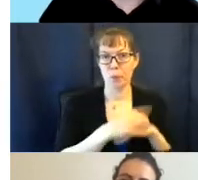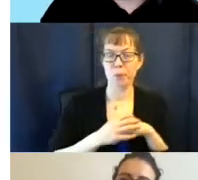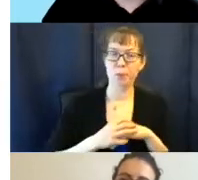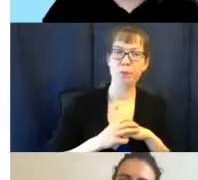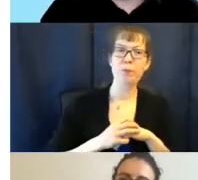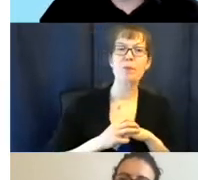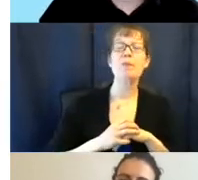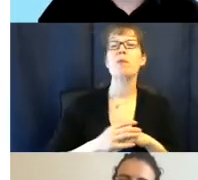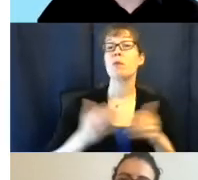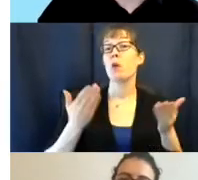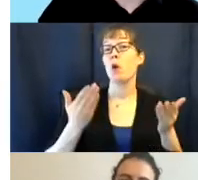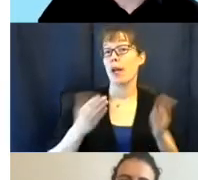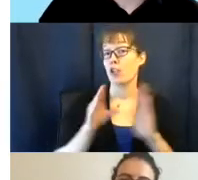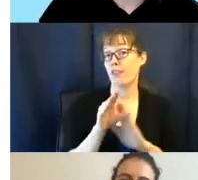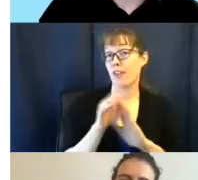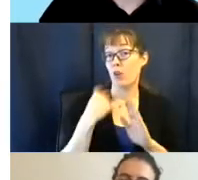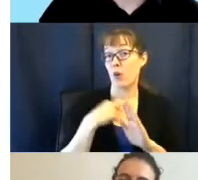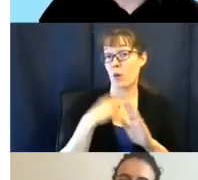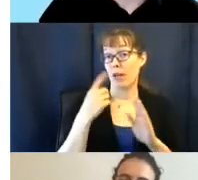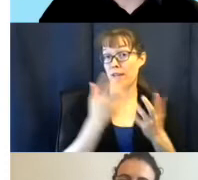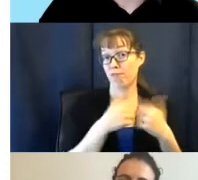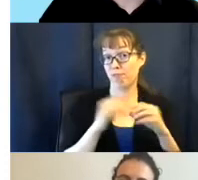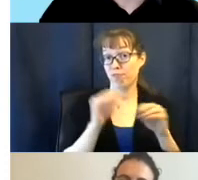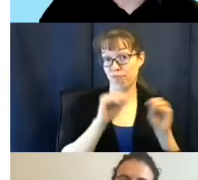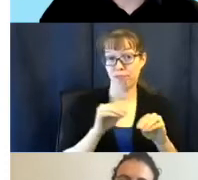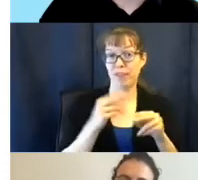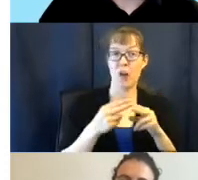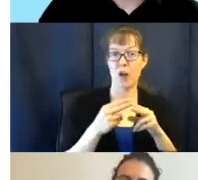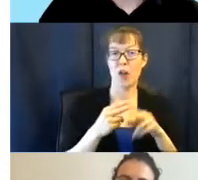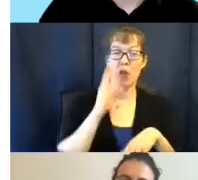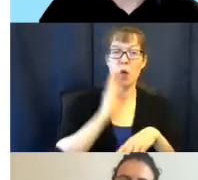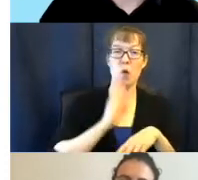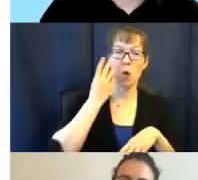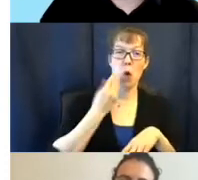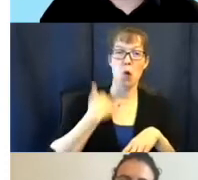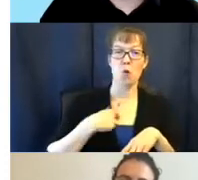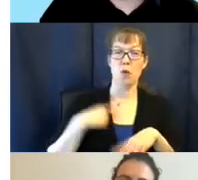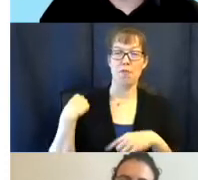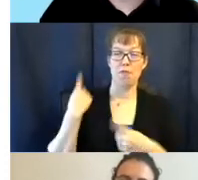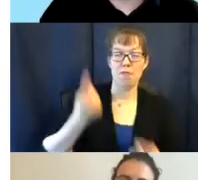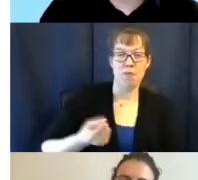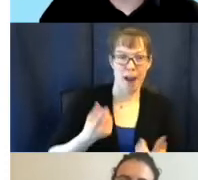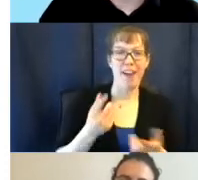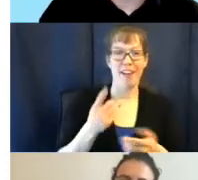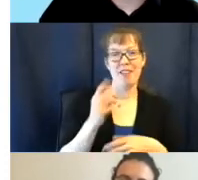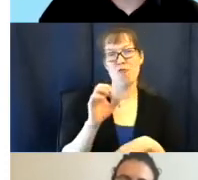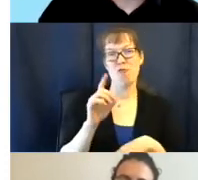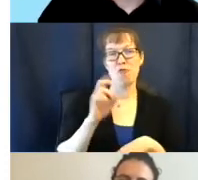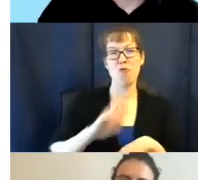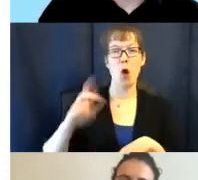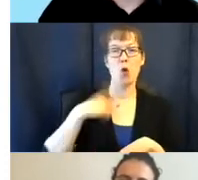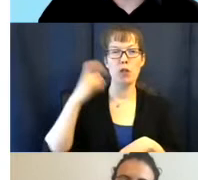All right. So here's a little video that we put together. I called it the road we traveled. And like I said, this, this will give you a little flavor of